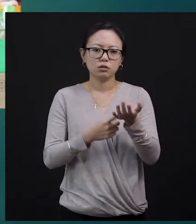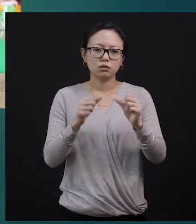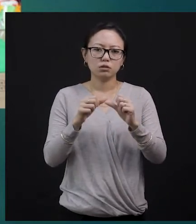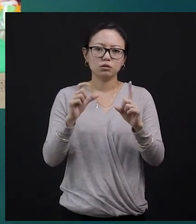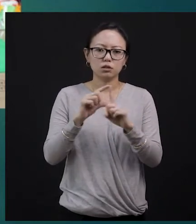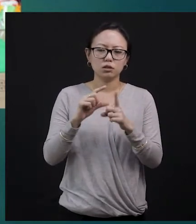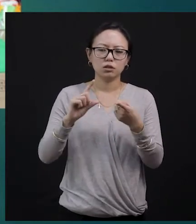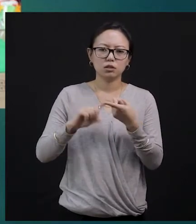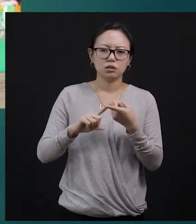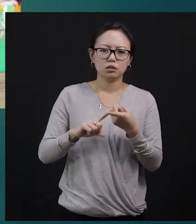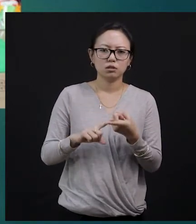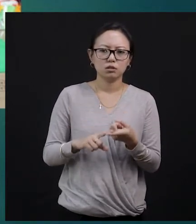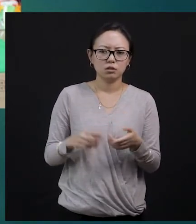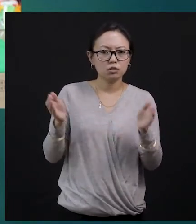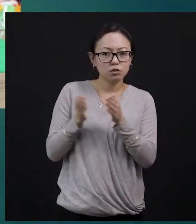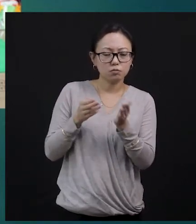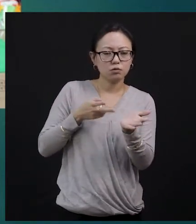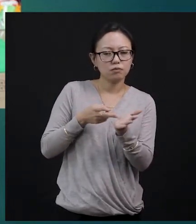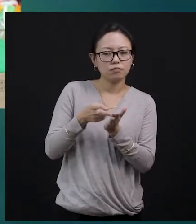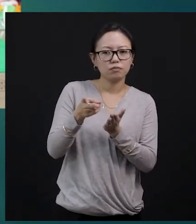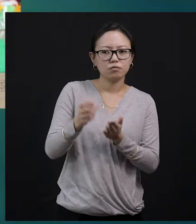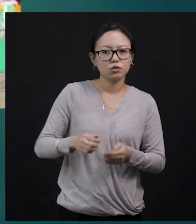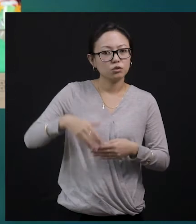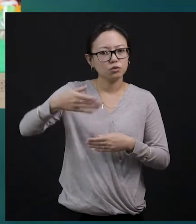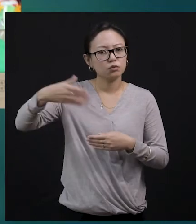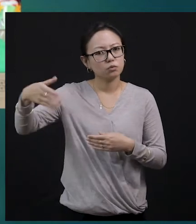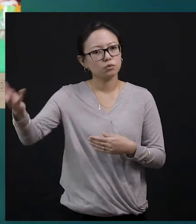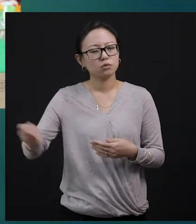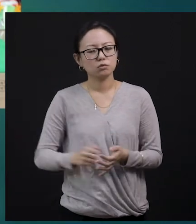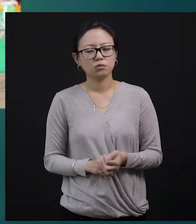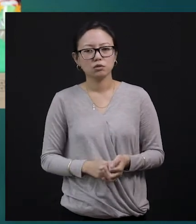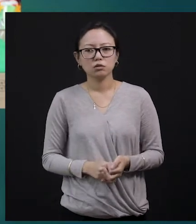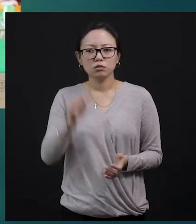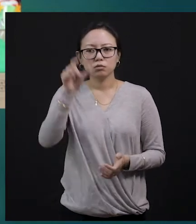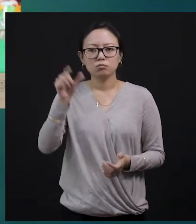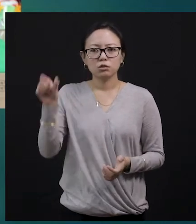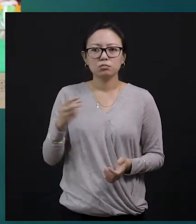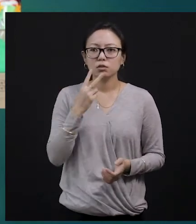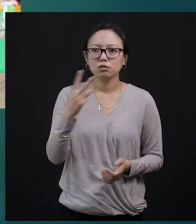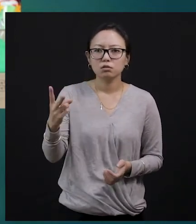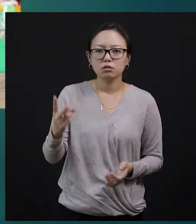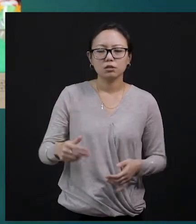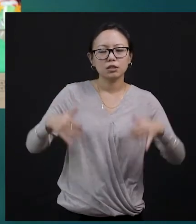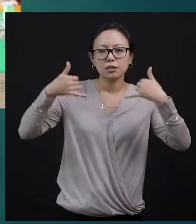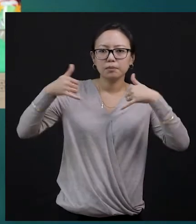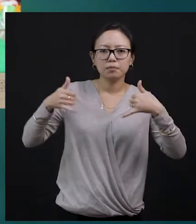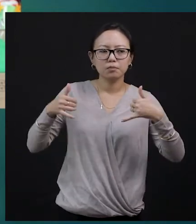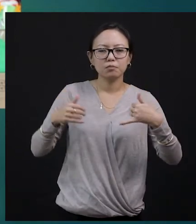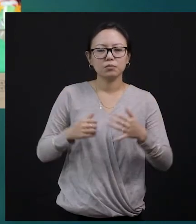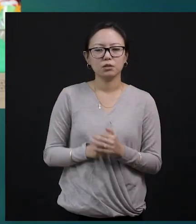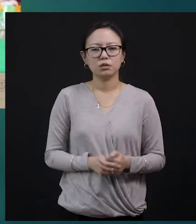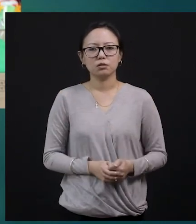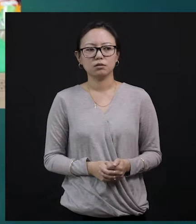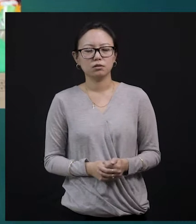everyone likes to go and enjoy there. They would go and see the things that are being sold. They would go and play in some kinds of activities. That